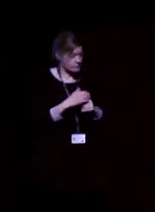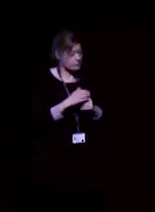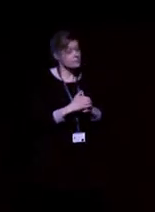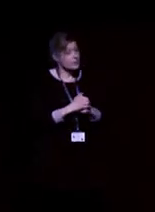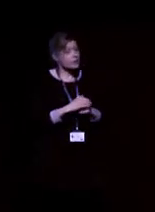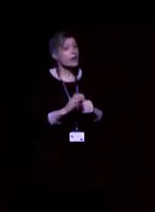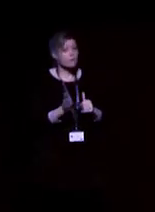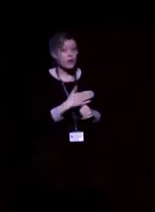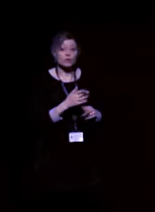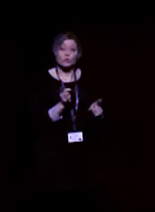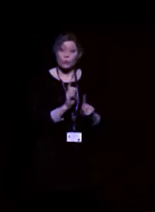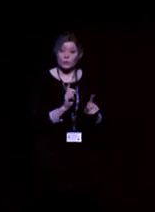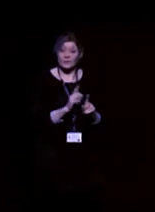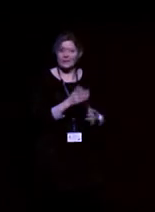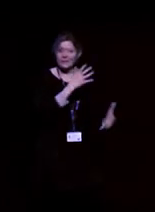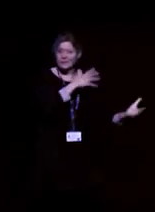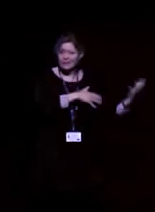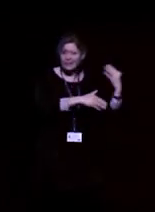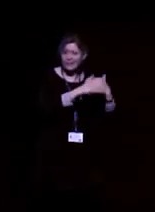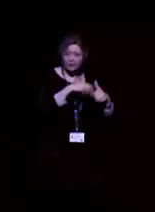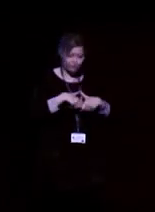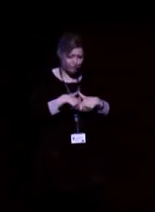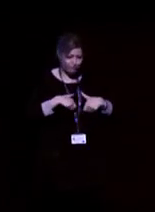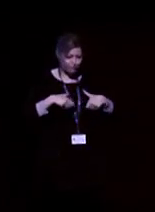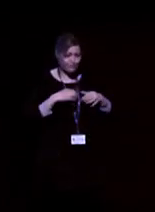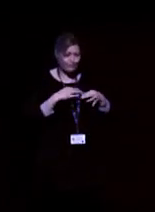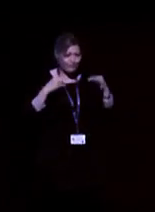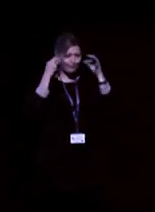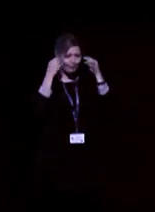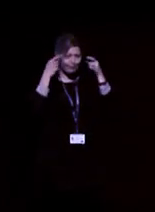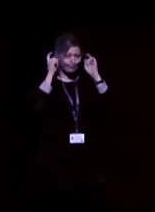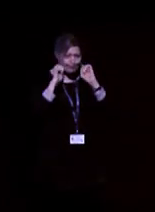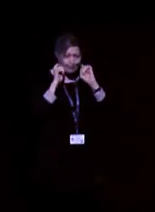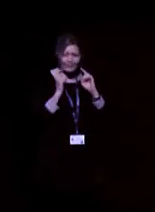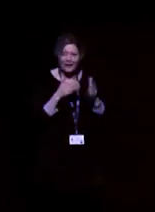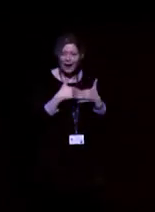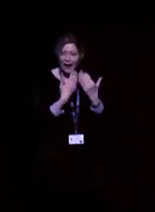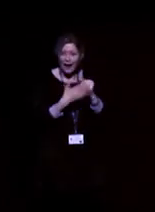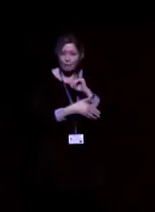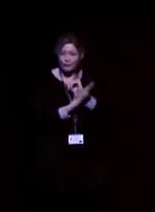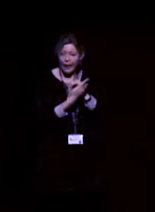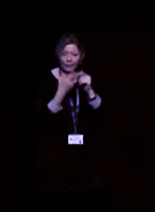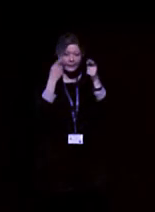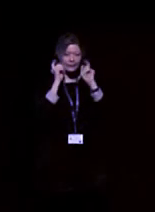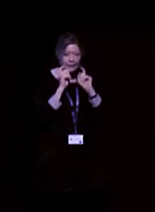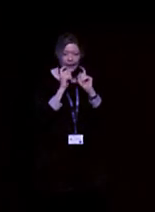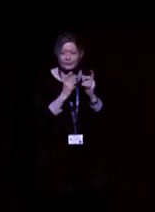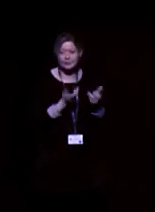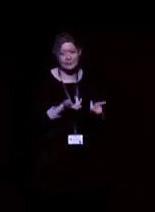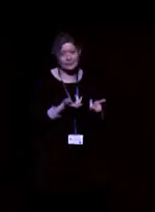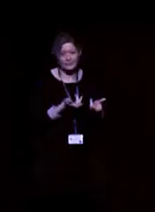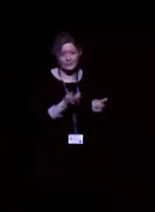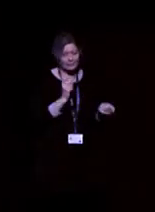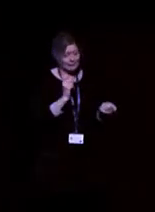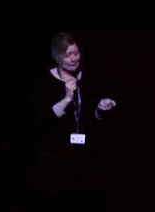long way from the stereotypical NHS beige hearing aid. Hearing aids have become smaller.